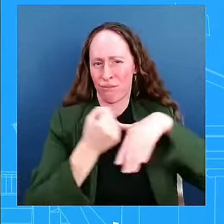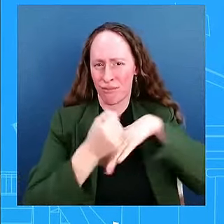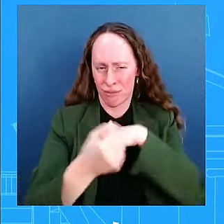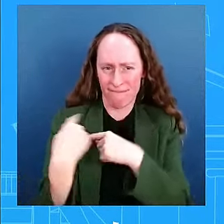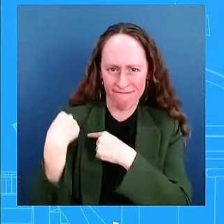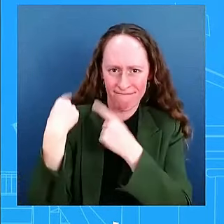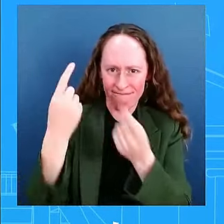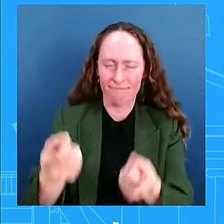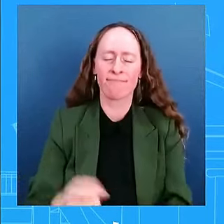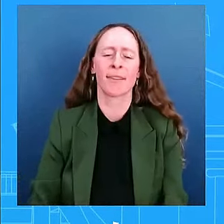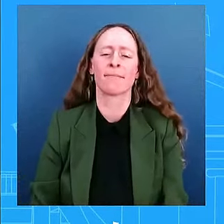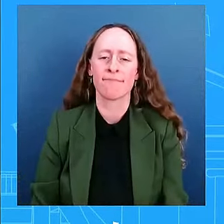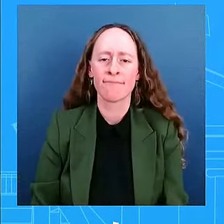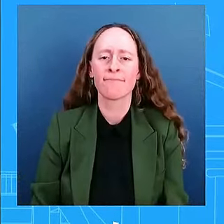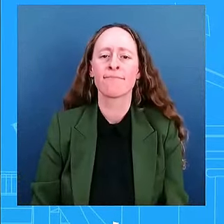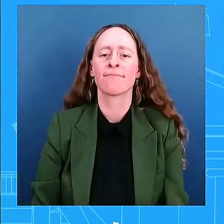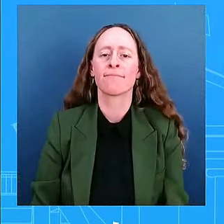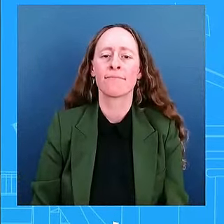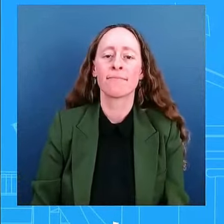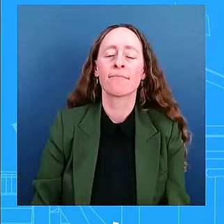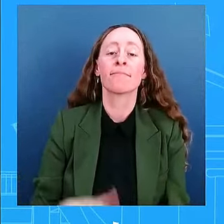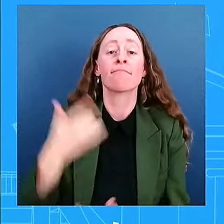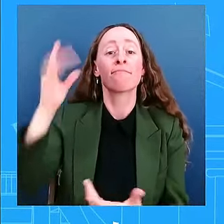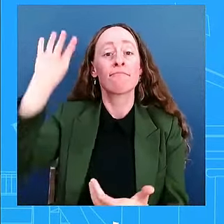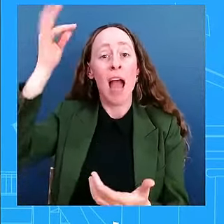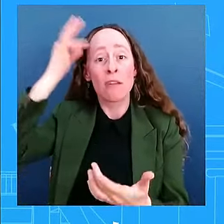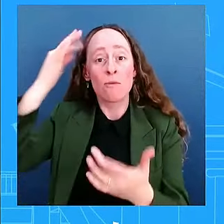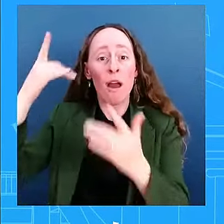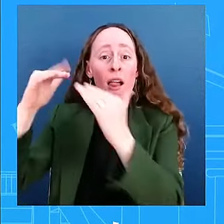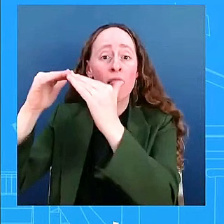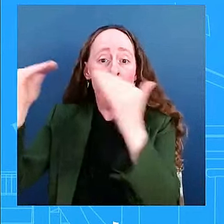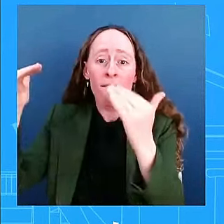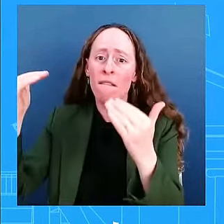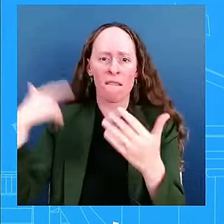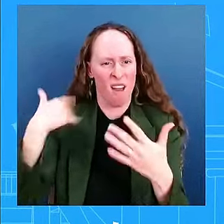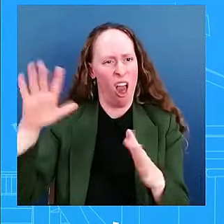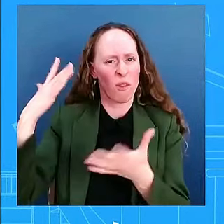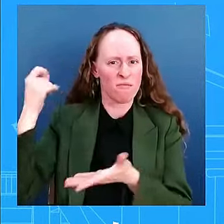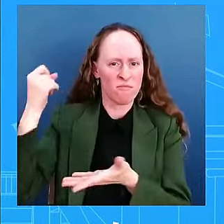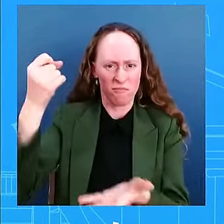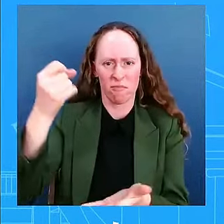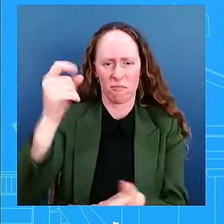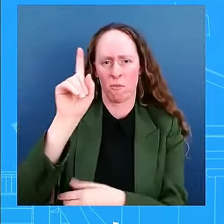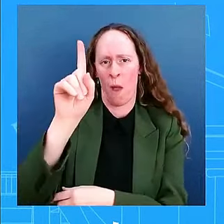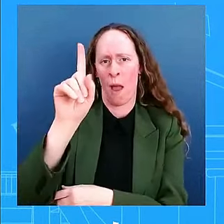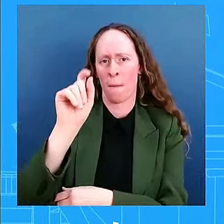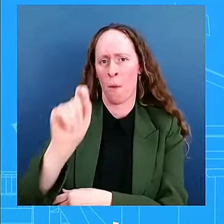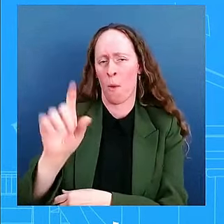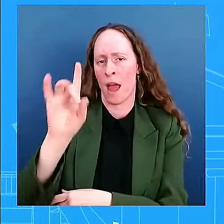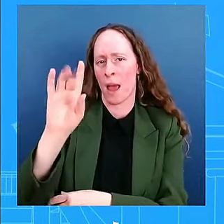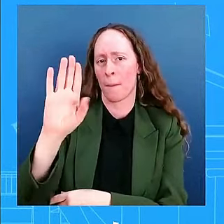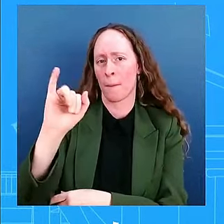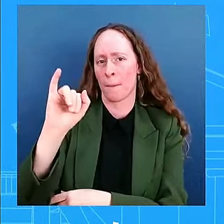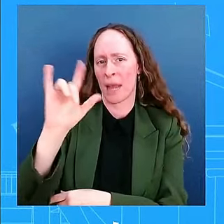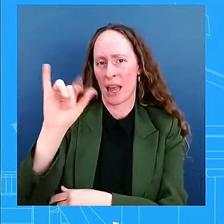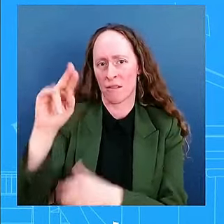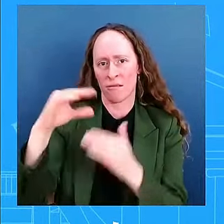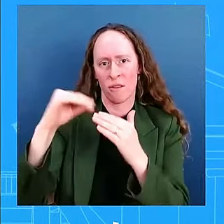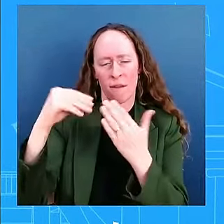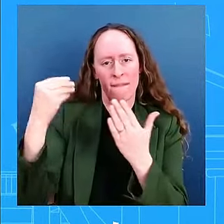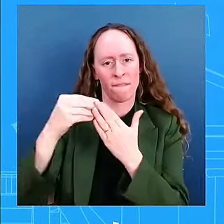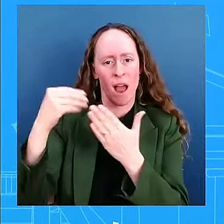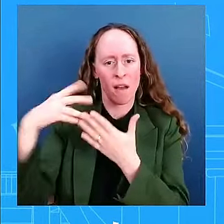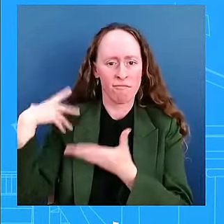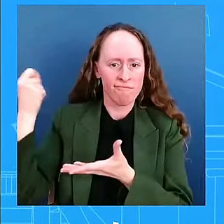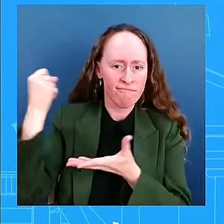Hurricanes Helene and Milton has surpassed $1.8 billion. Over the weekend, the President visited Florida to personally